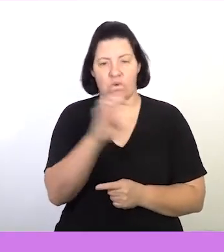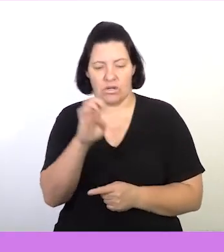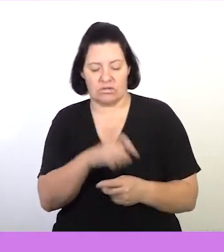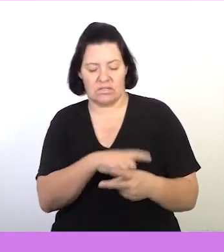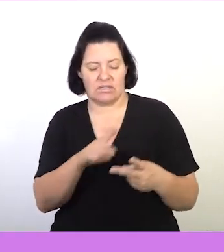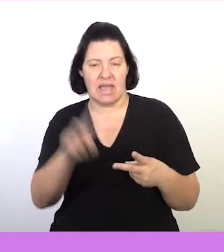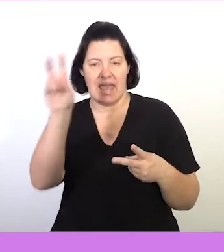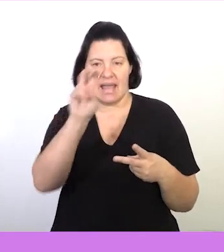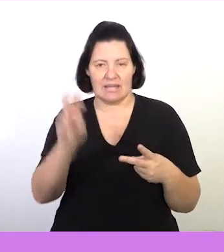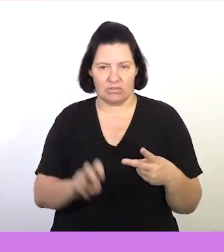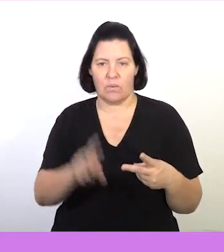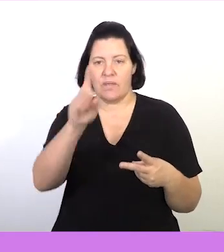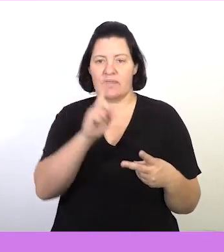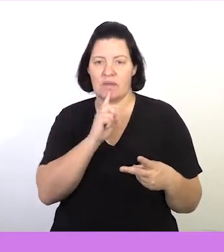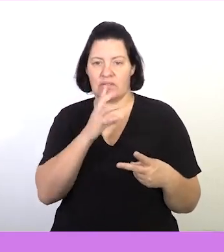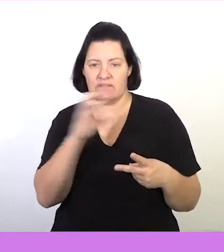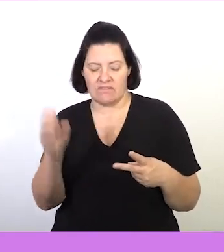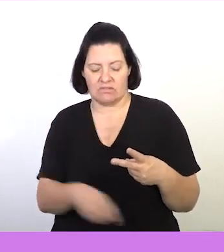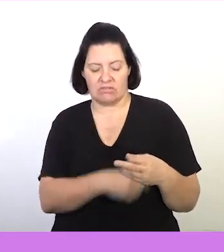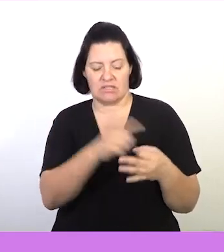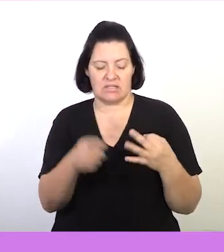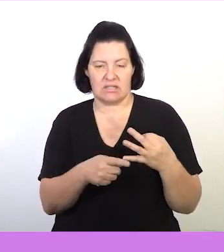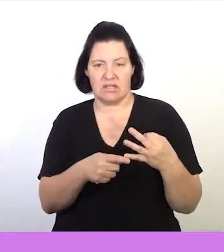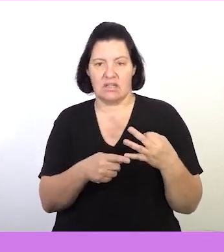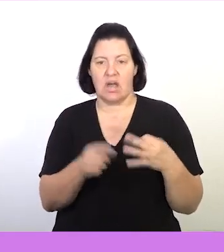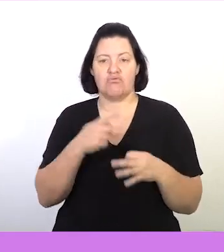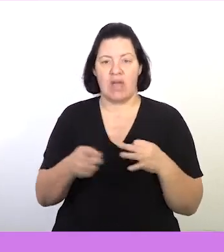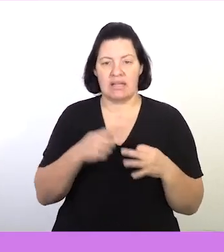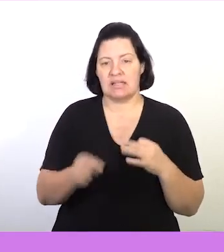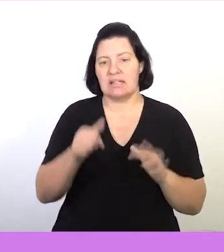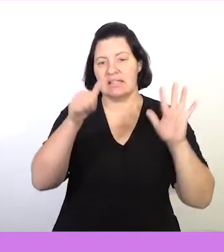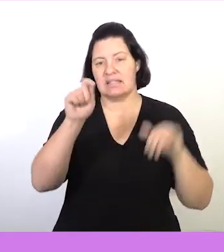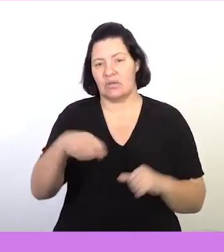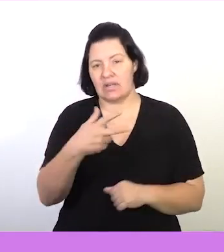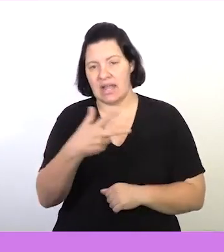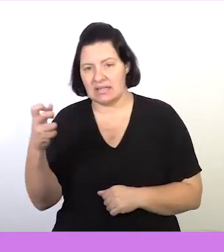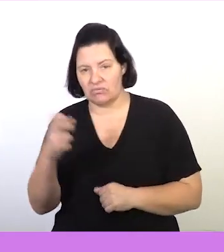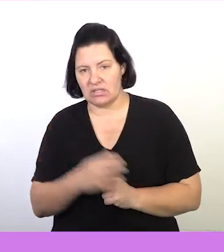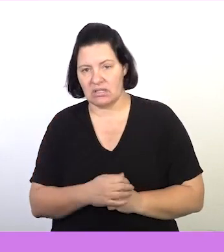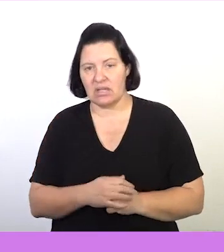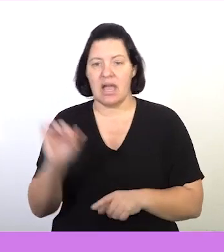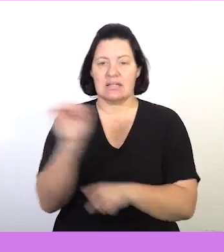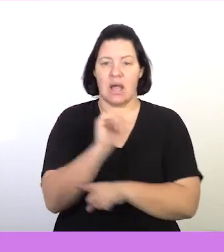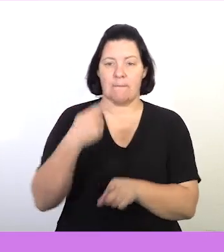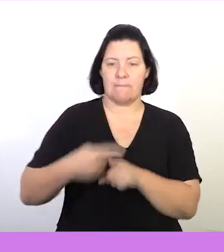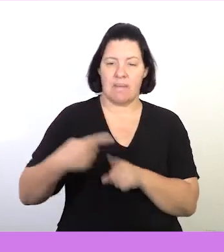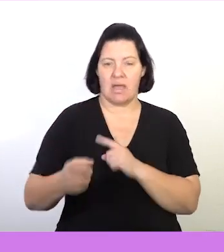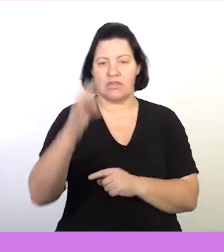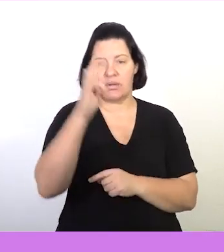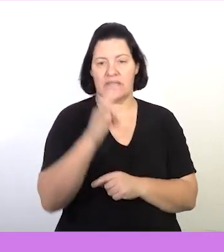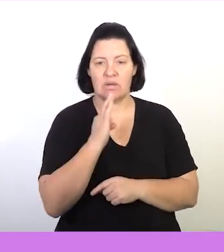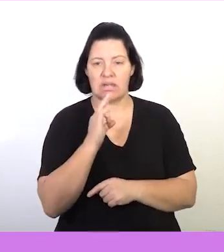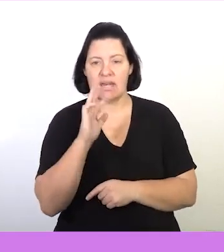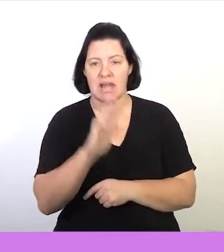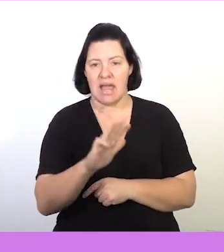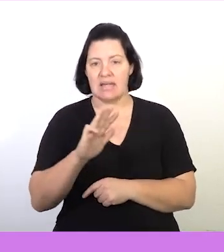400 rand, electricity 1,500 rand, a rent of 6,800 rand, car repayment of 3